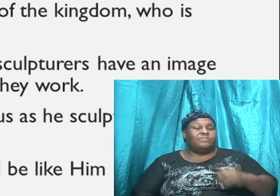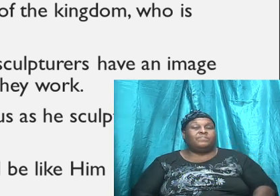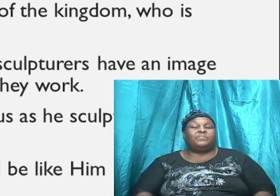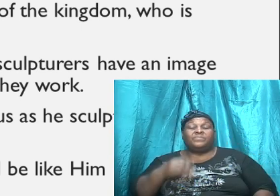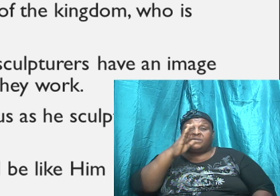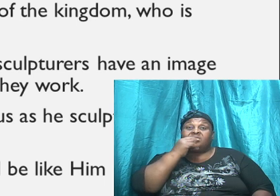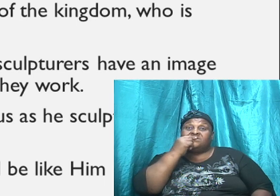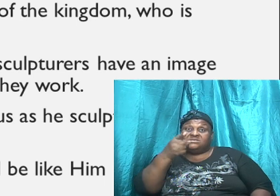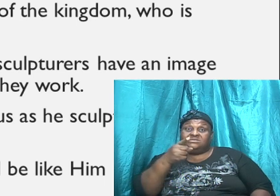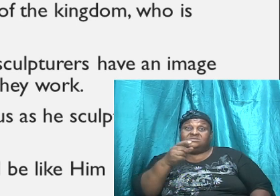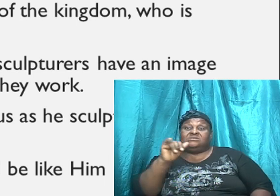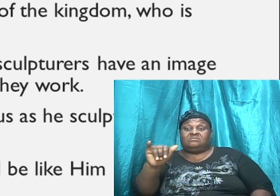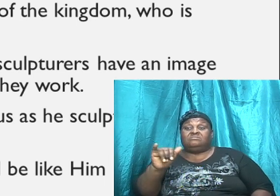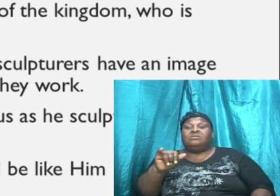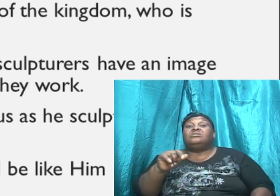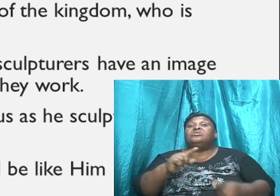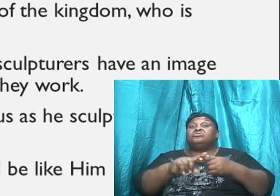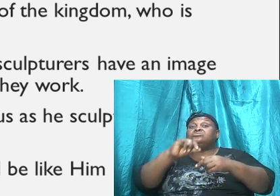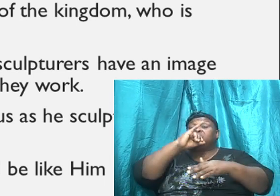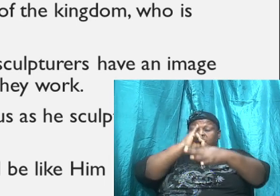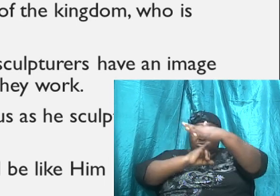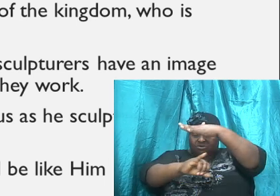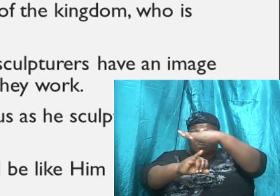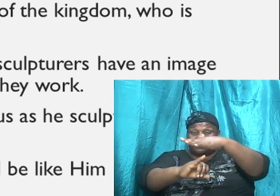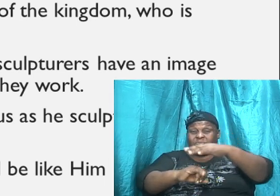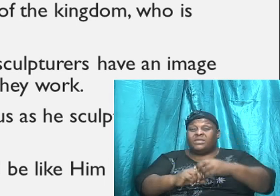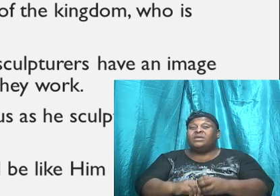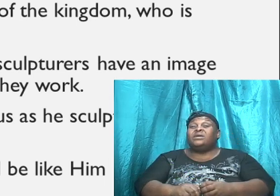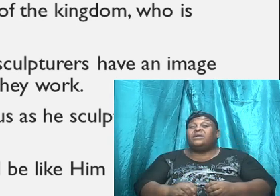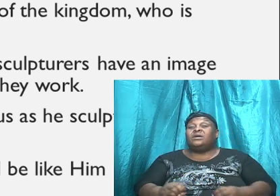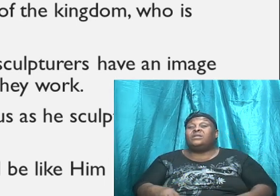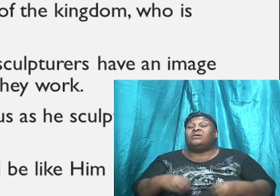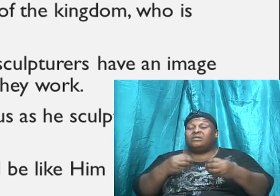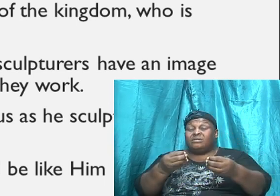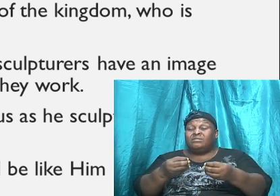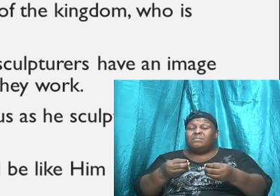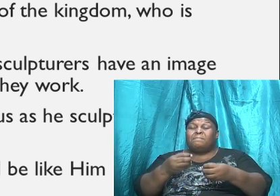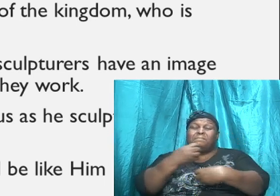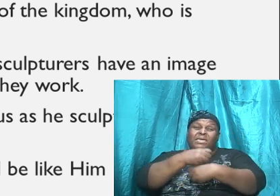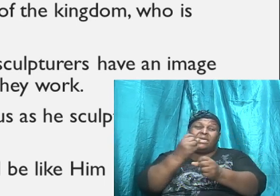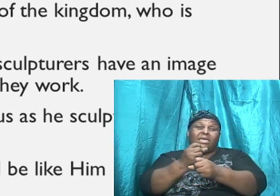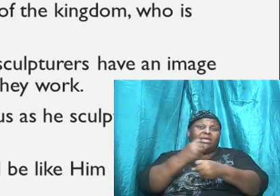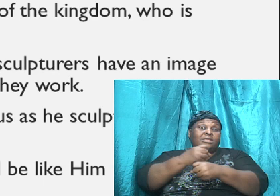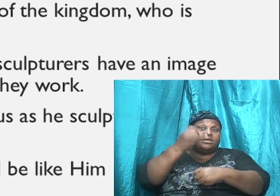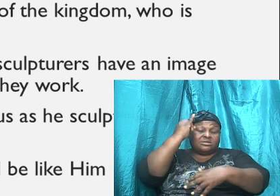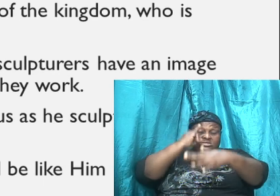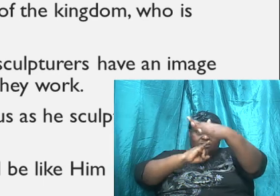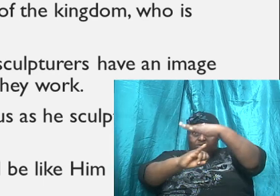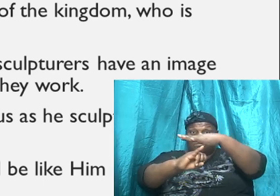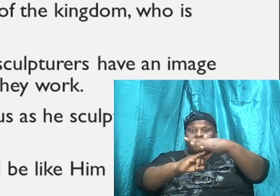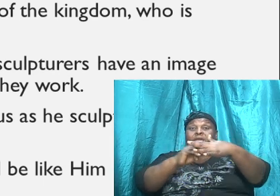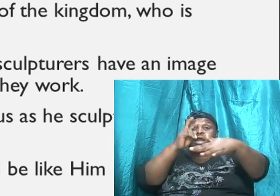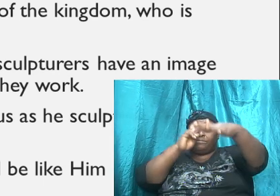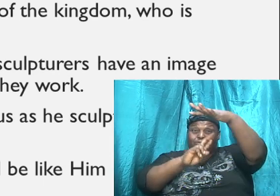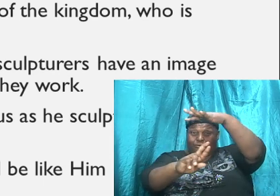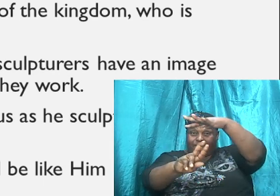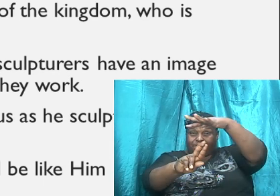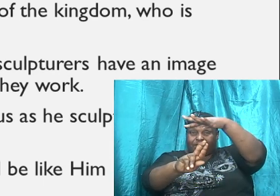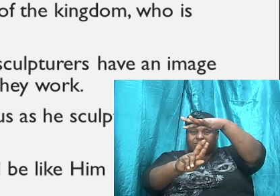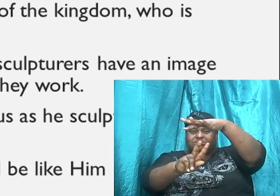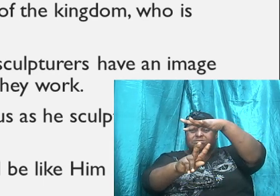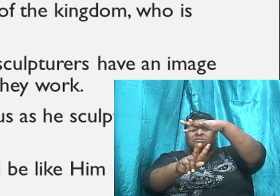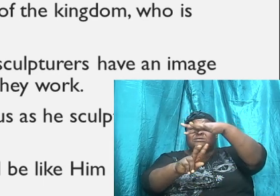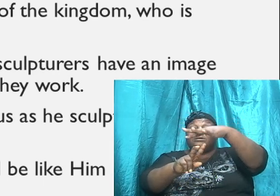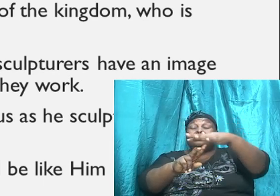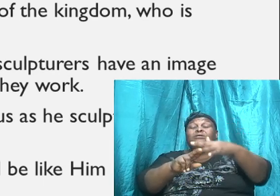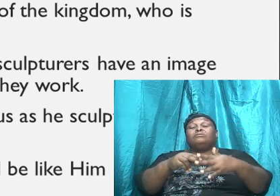that. God said that to Jeremiah and he said that he had ordained him a prophet before he was even born.